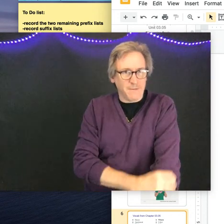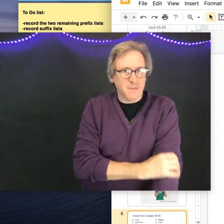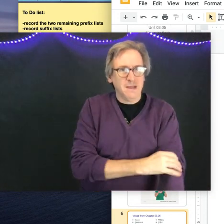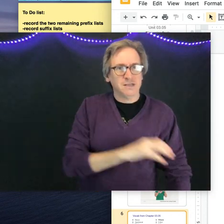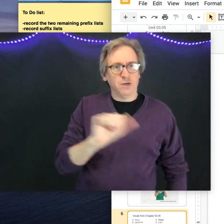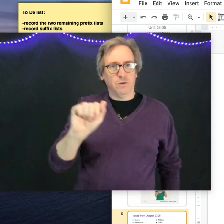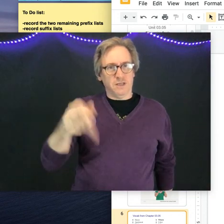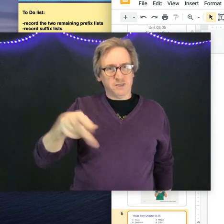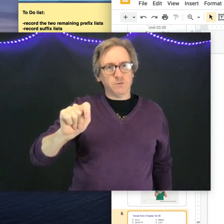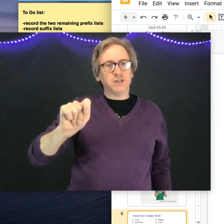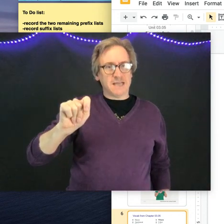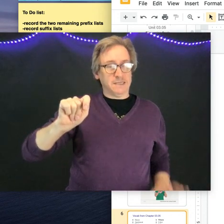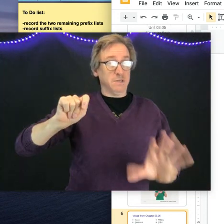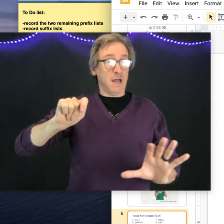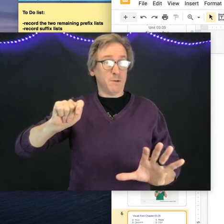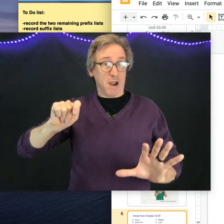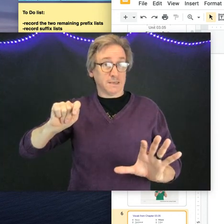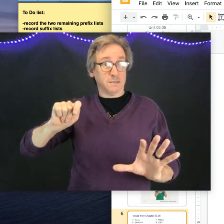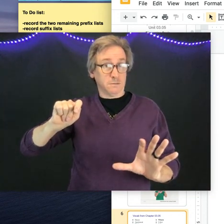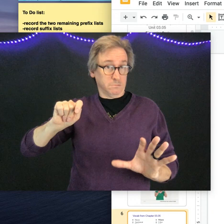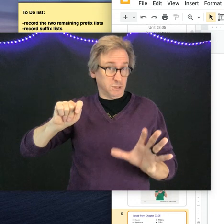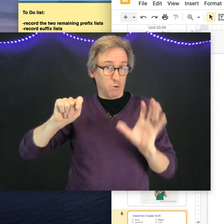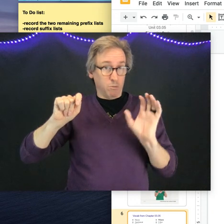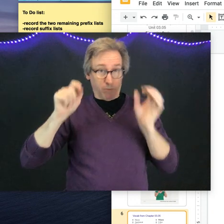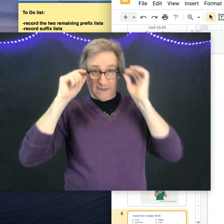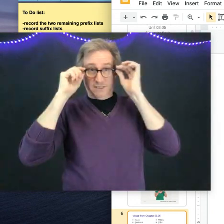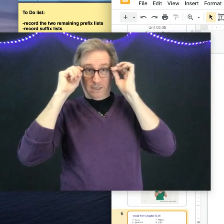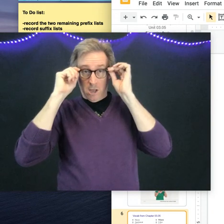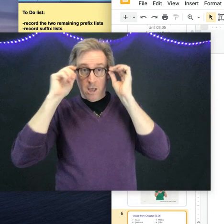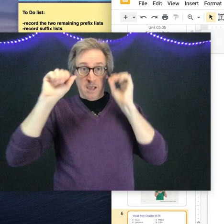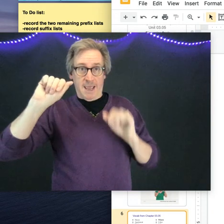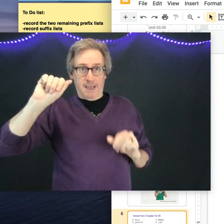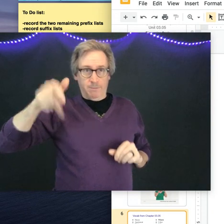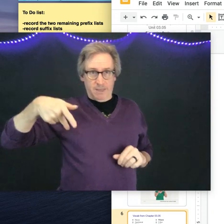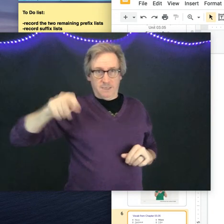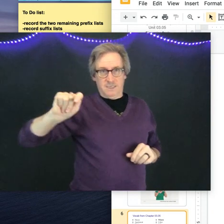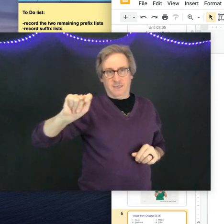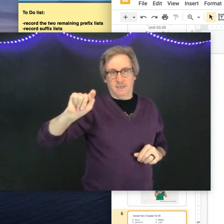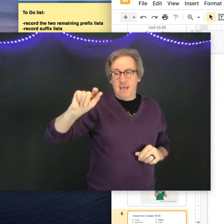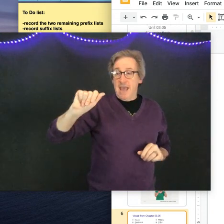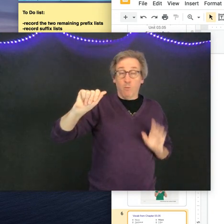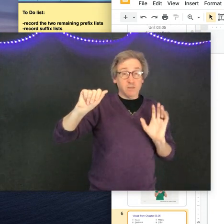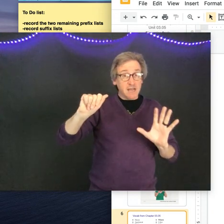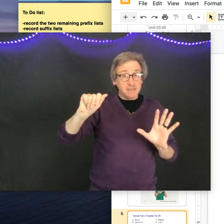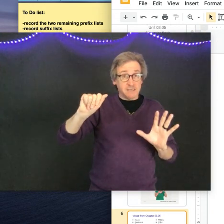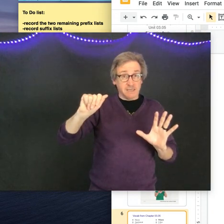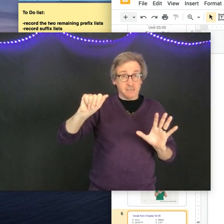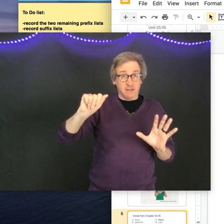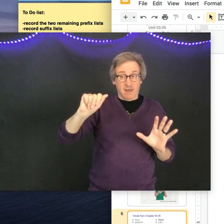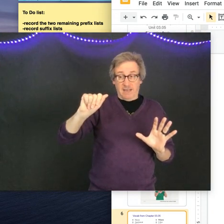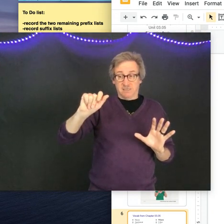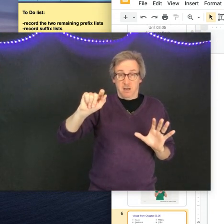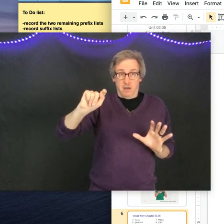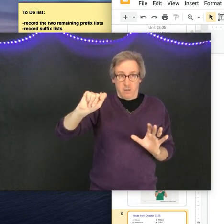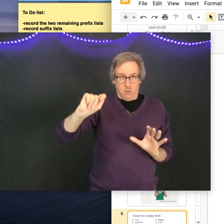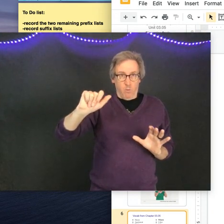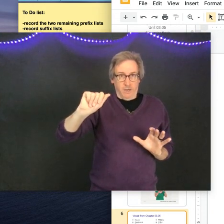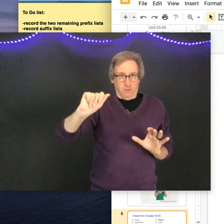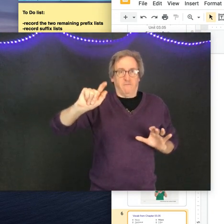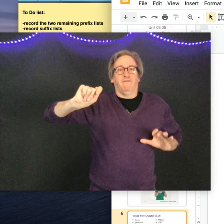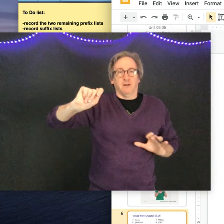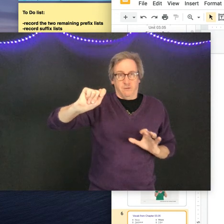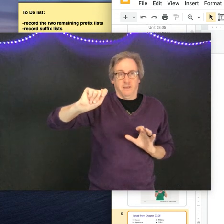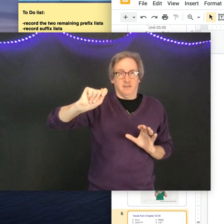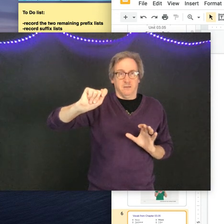Okay? So this one's going to take some time to practice. So practice it. A-P-T. And what's nice is that it's not a